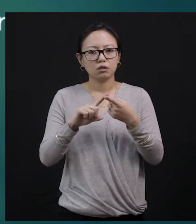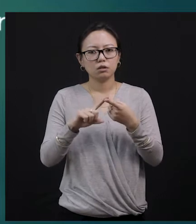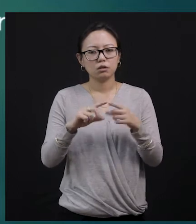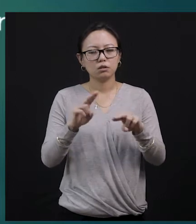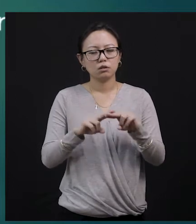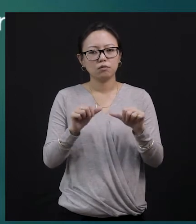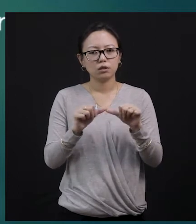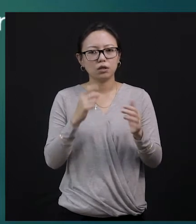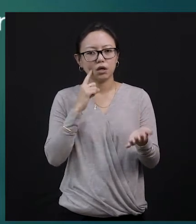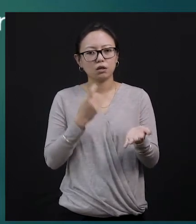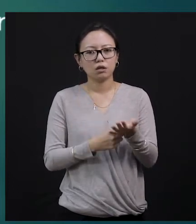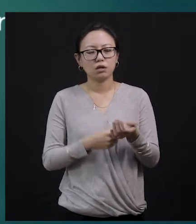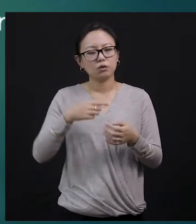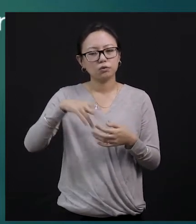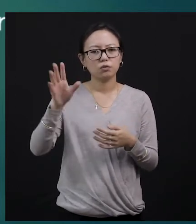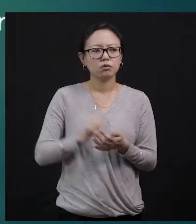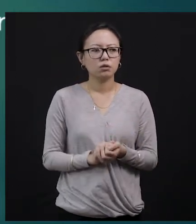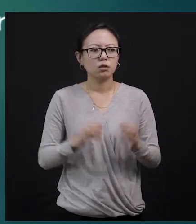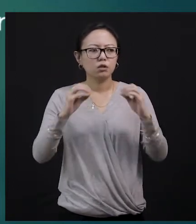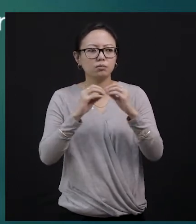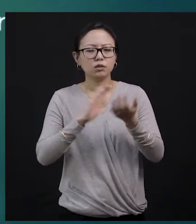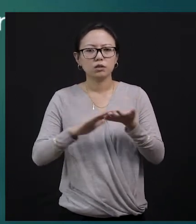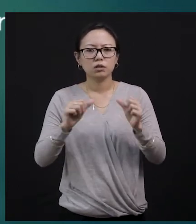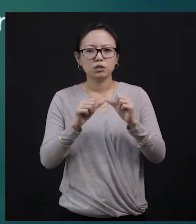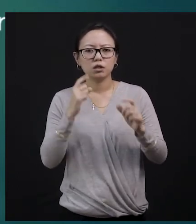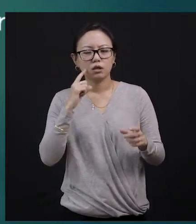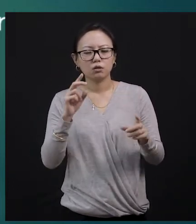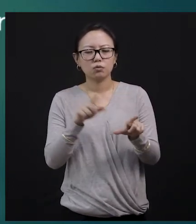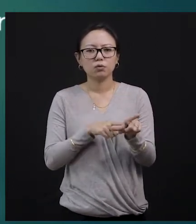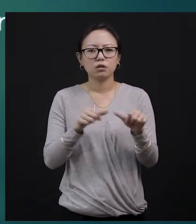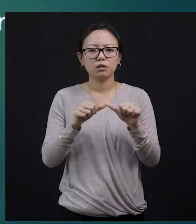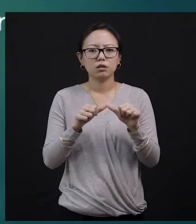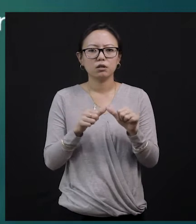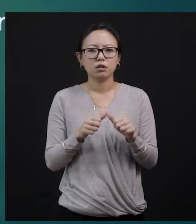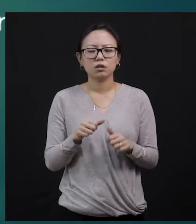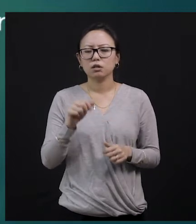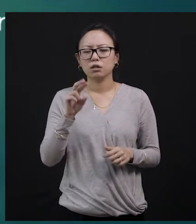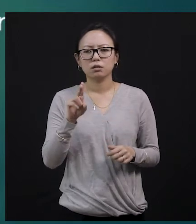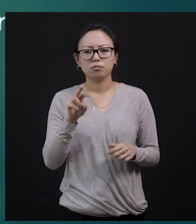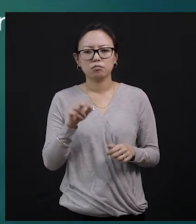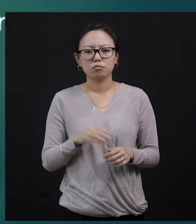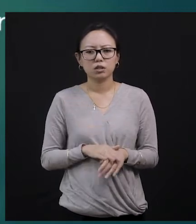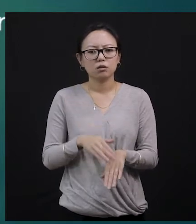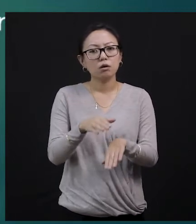may be working alone. But when your mother and your father is too busy that they cannot give all their time at home, helping the children and also